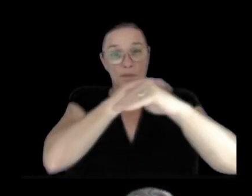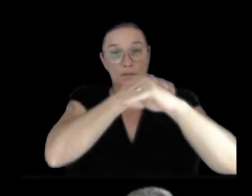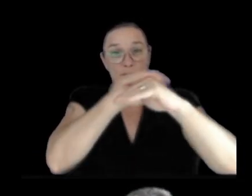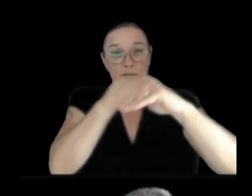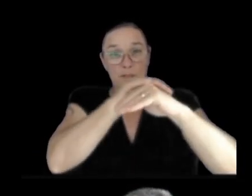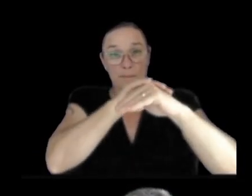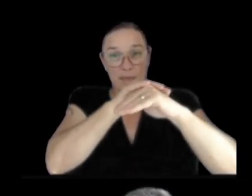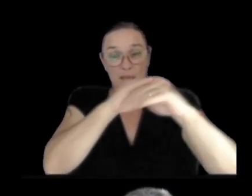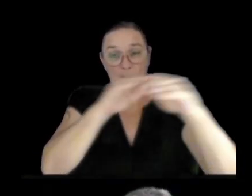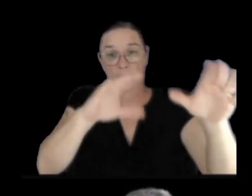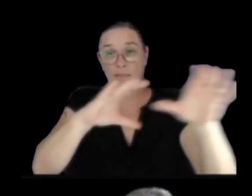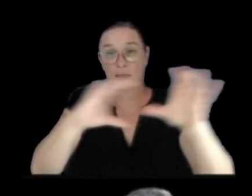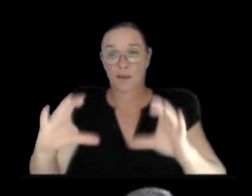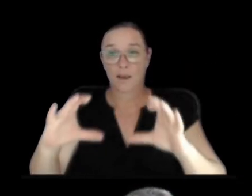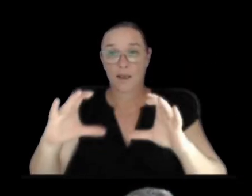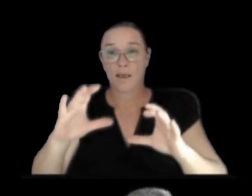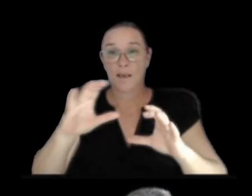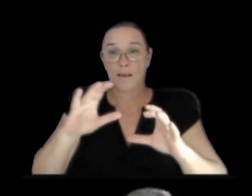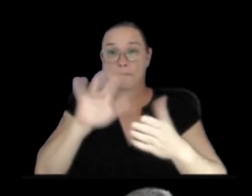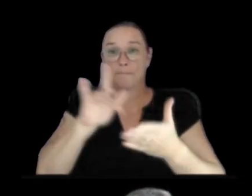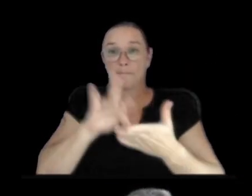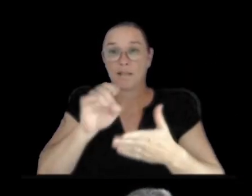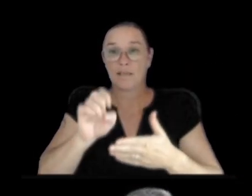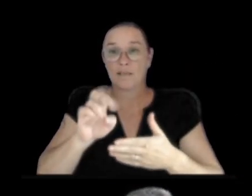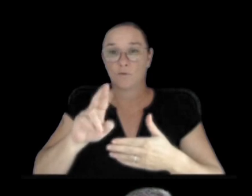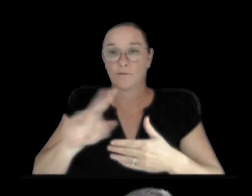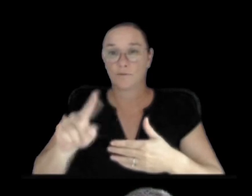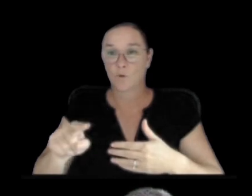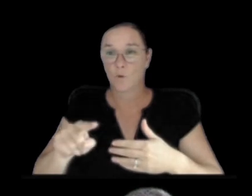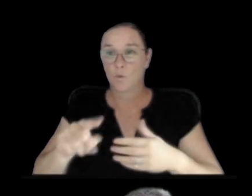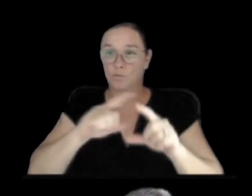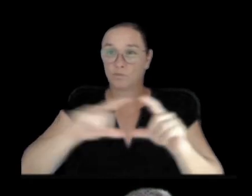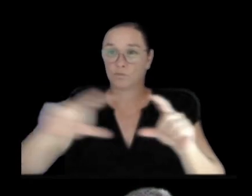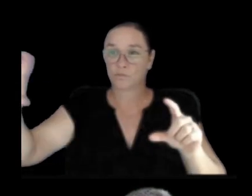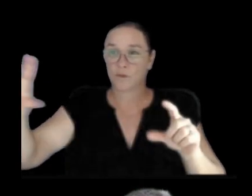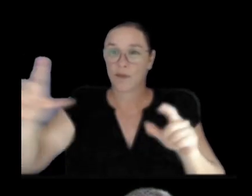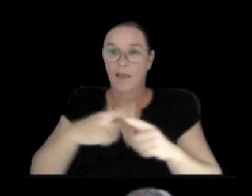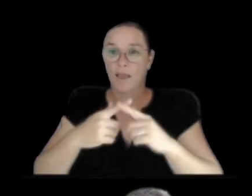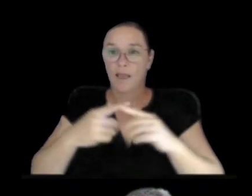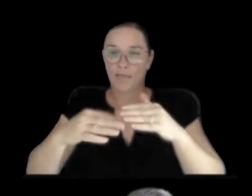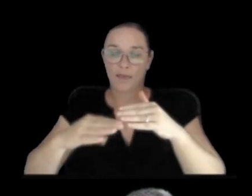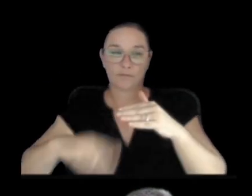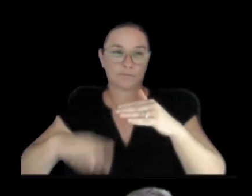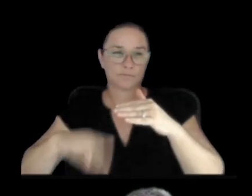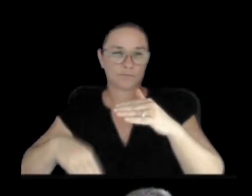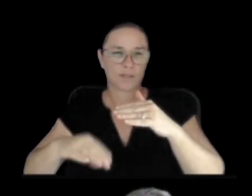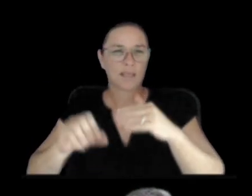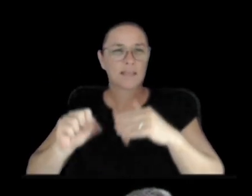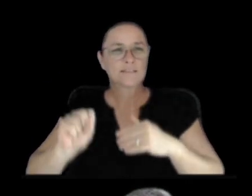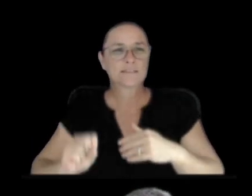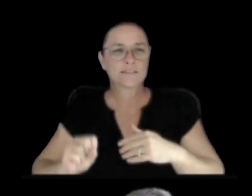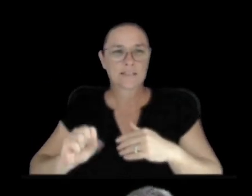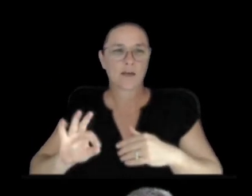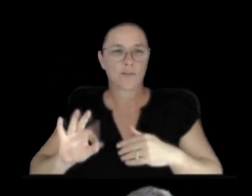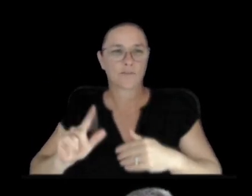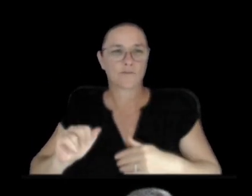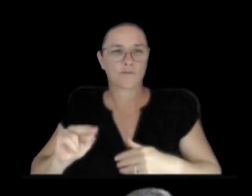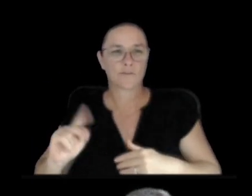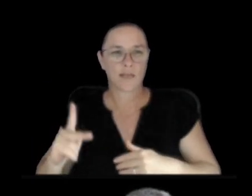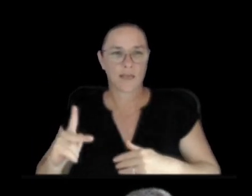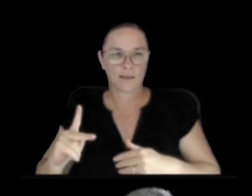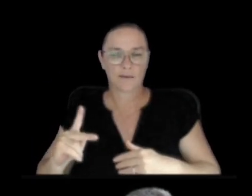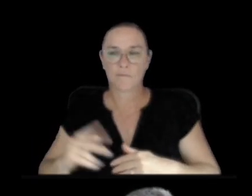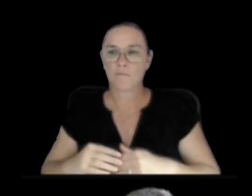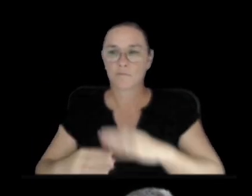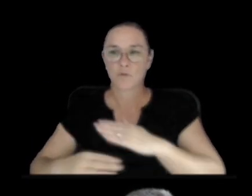Rift. This is the Middle East Rift all through here, marked by the line of craters. And this area just to the south, this is the south flank. And so this area